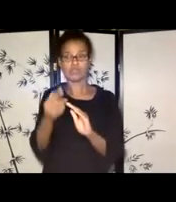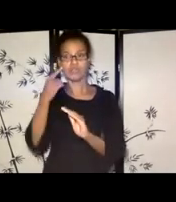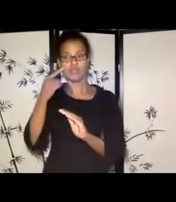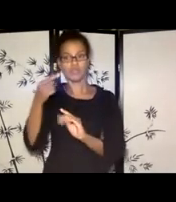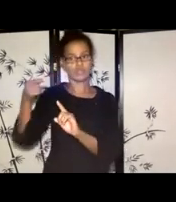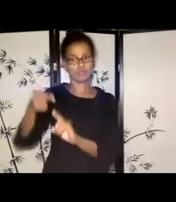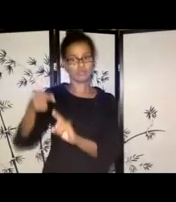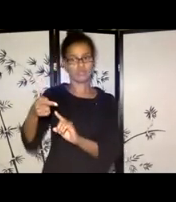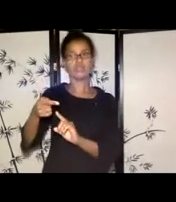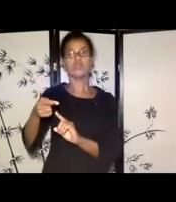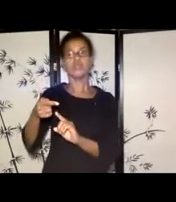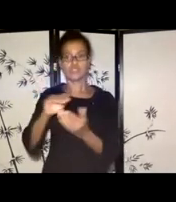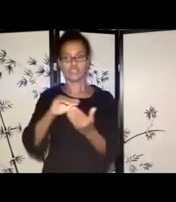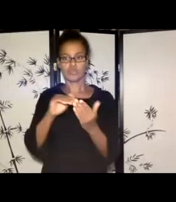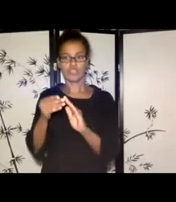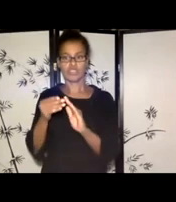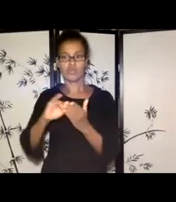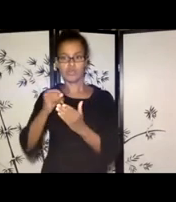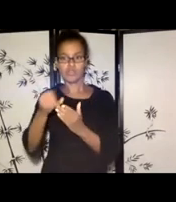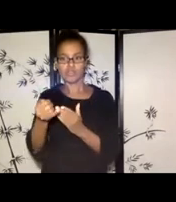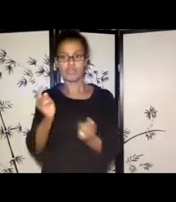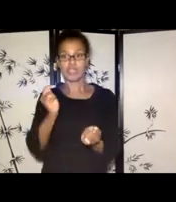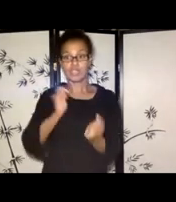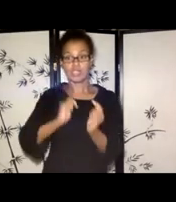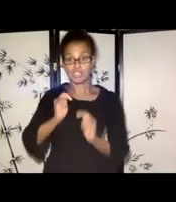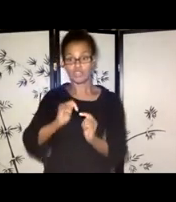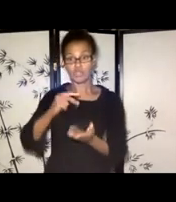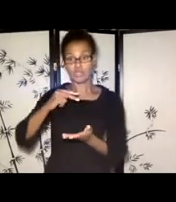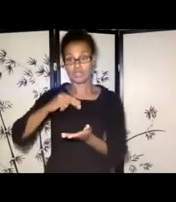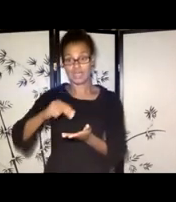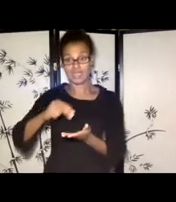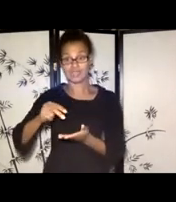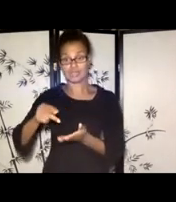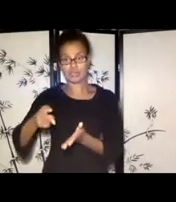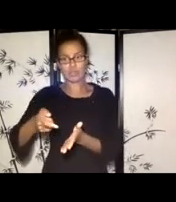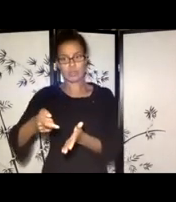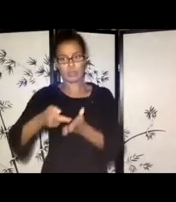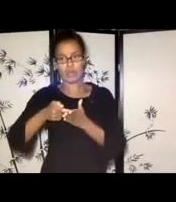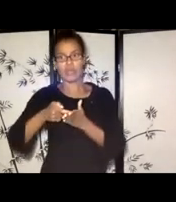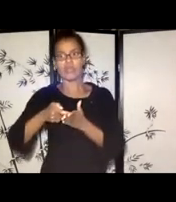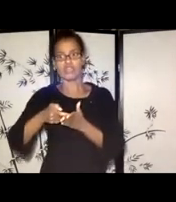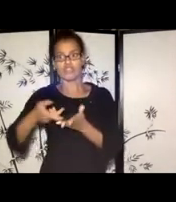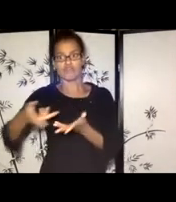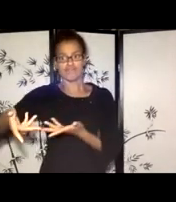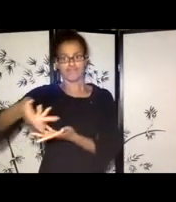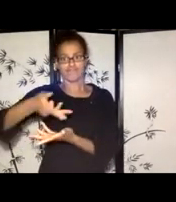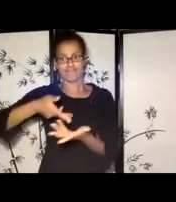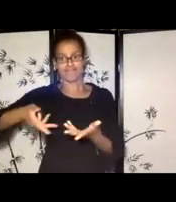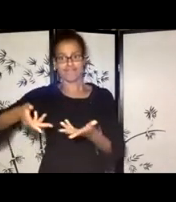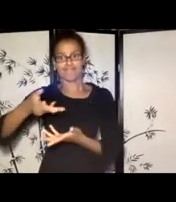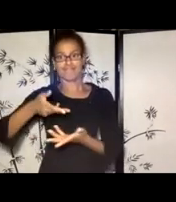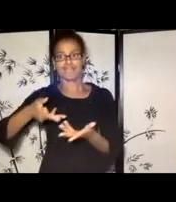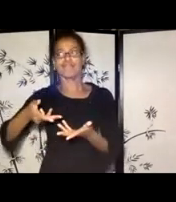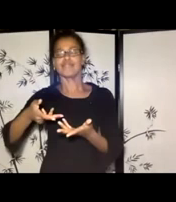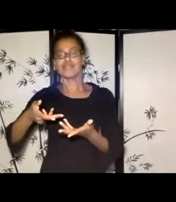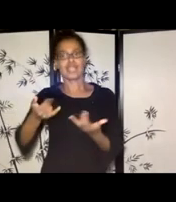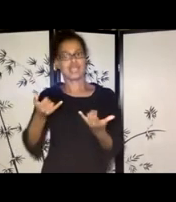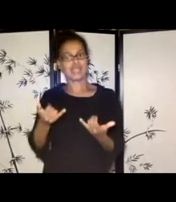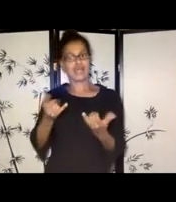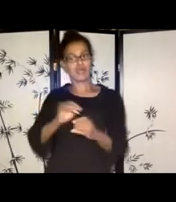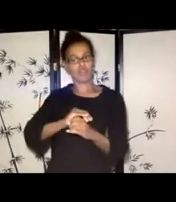theatre and dance where rehearsals might be required. So you'll have to kind of, we ask you to integrate that into